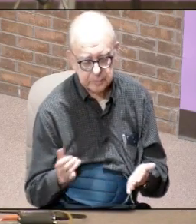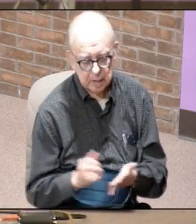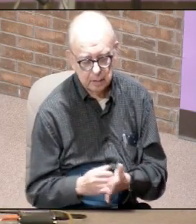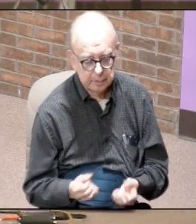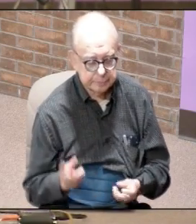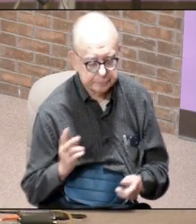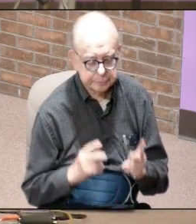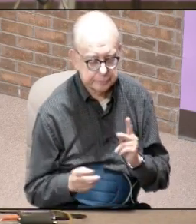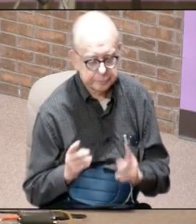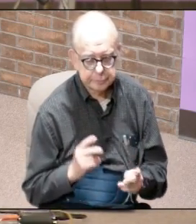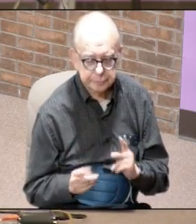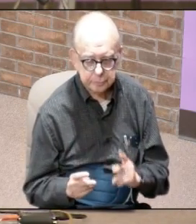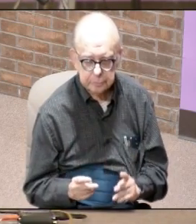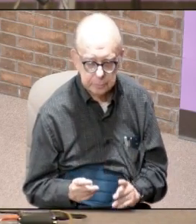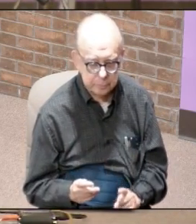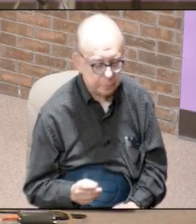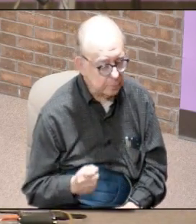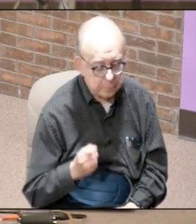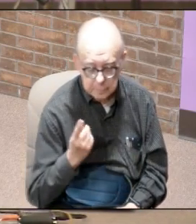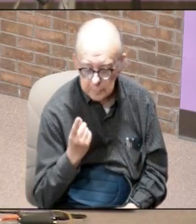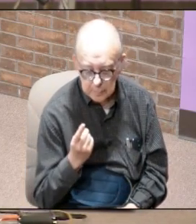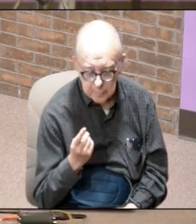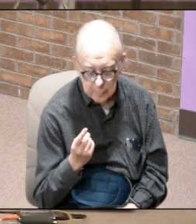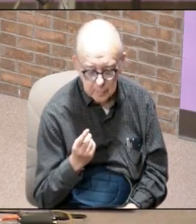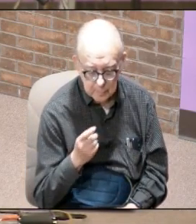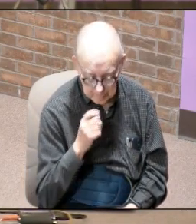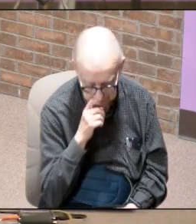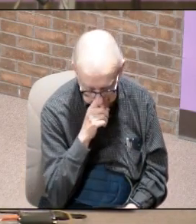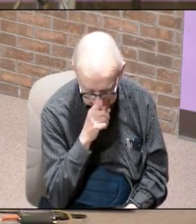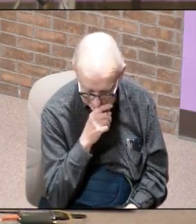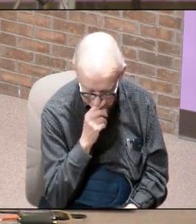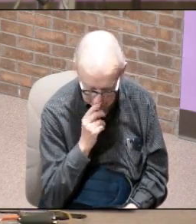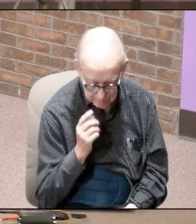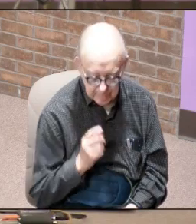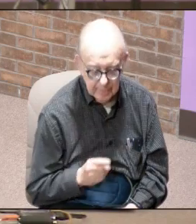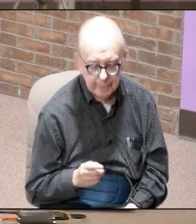that a lot of people do not understand and that is this